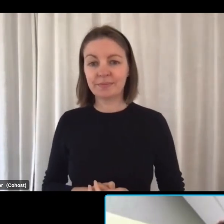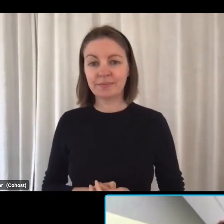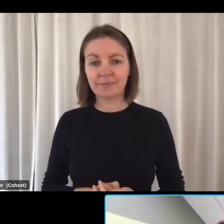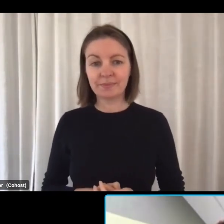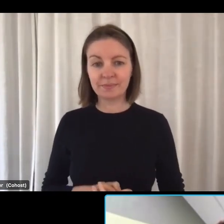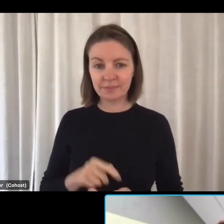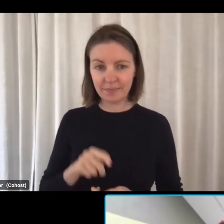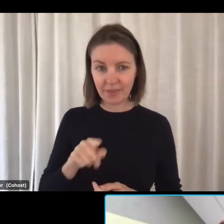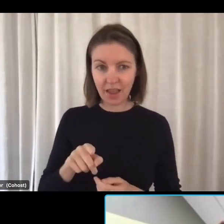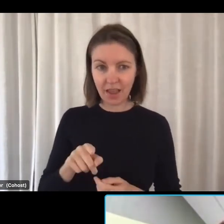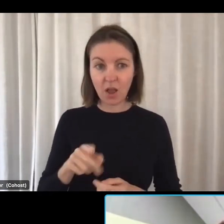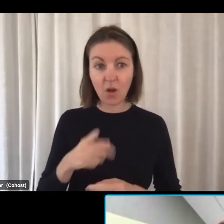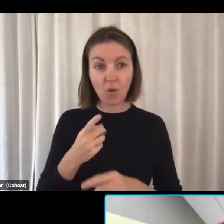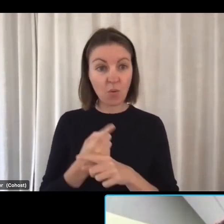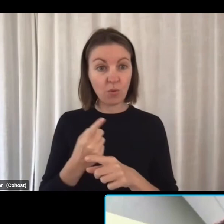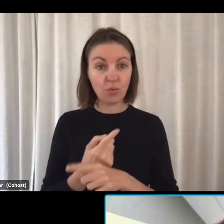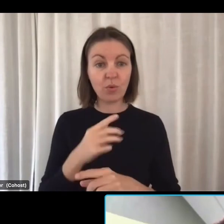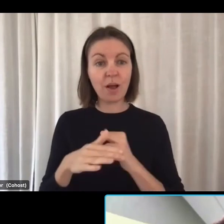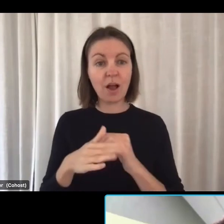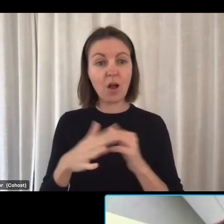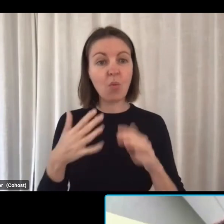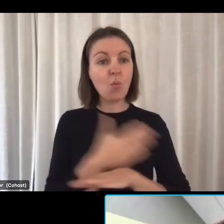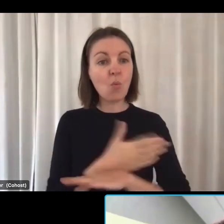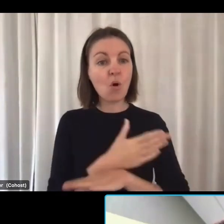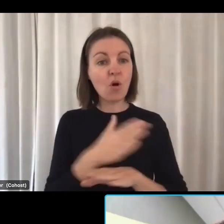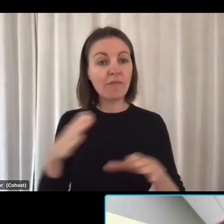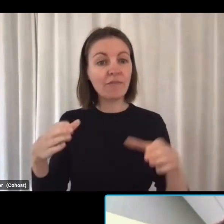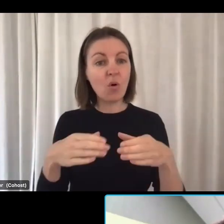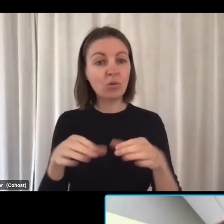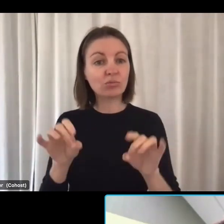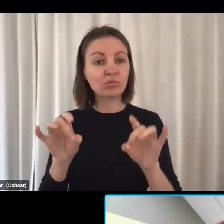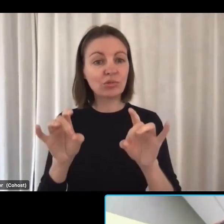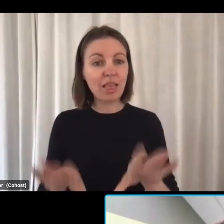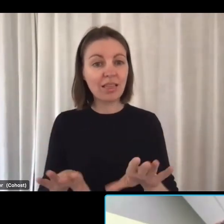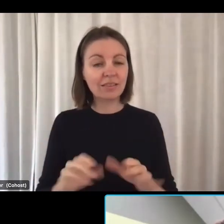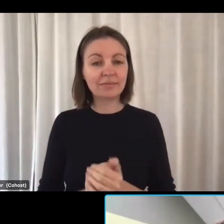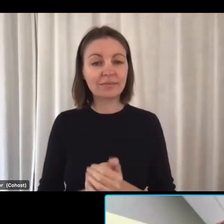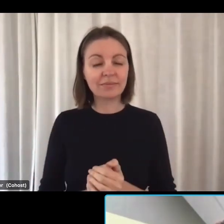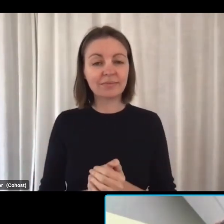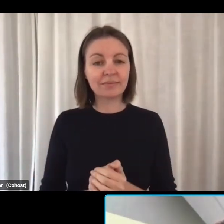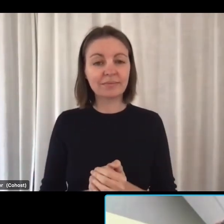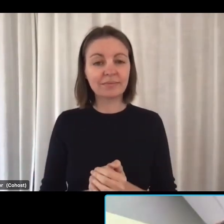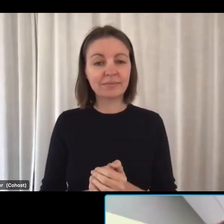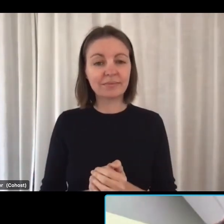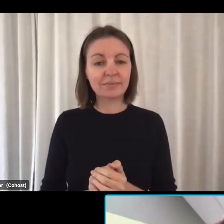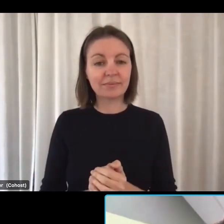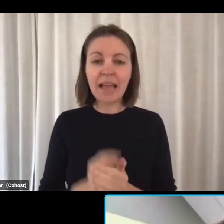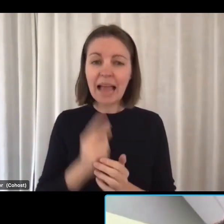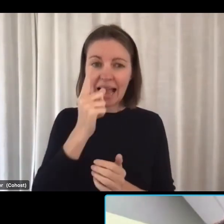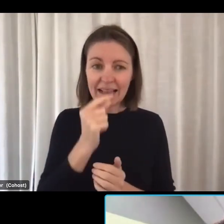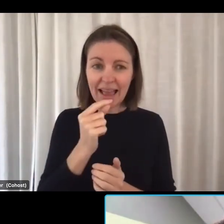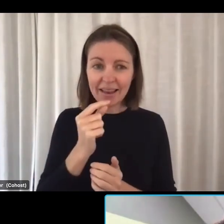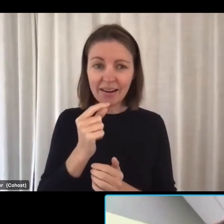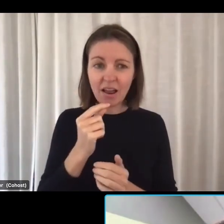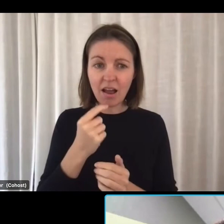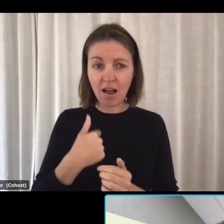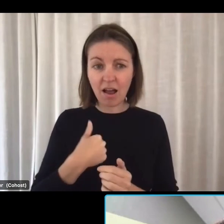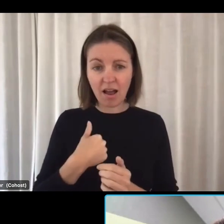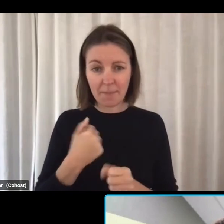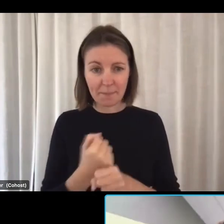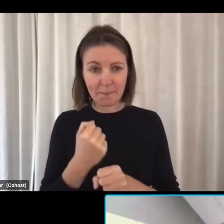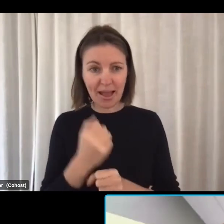Australia for business. Can I shortlist candidates? Jane, you touched on this in your presentation.